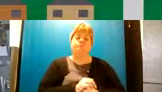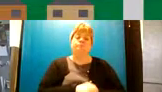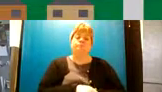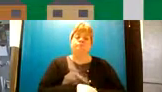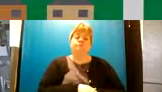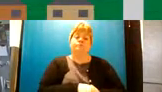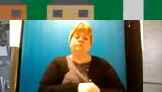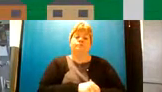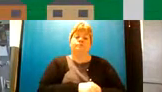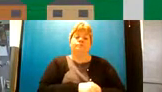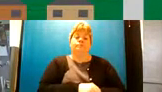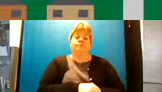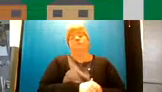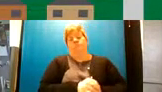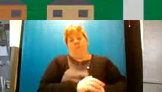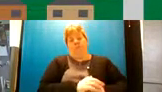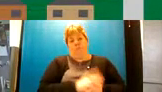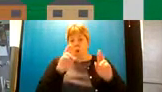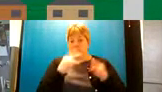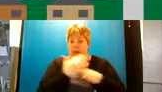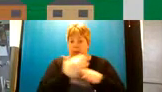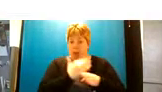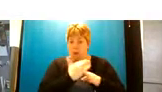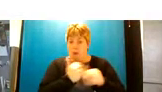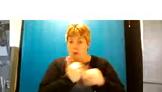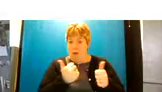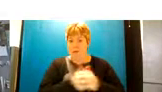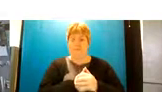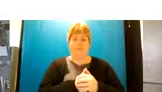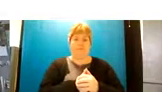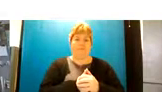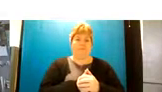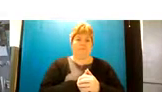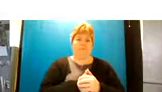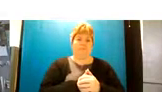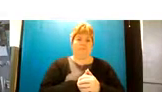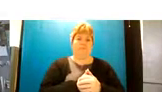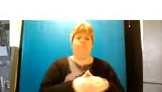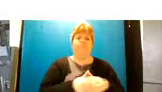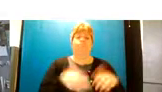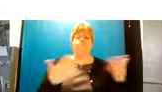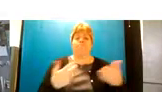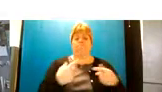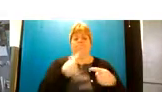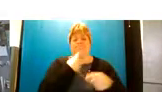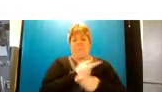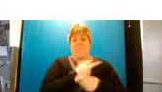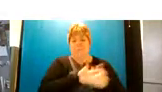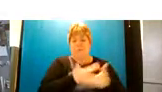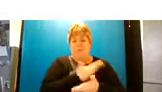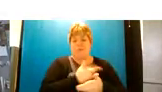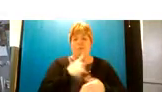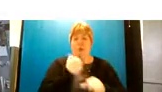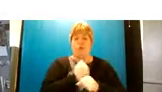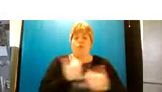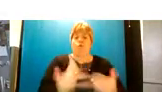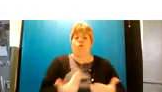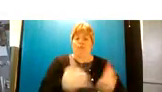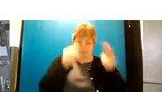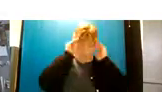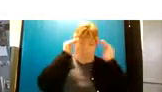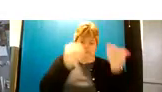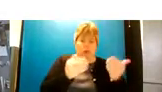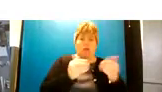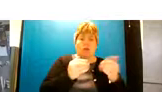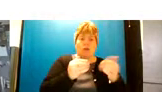so if this works wonderful so as i just discussed obviously what we do today is focus on crisis